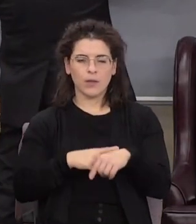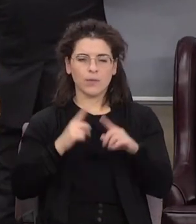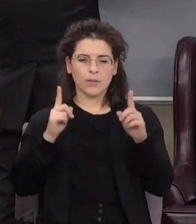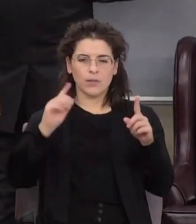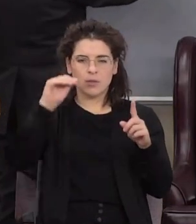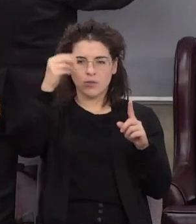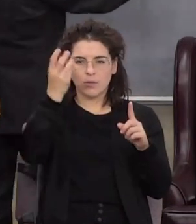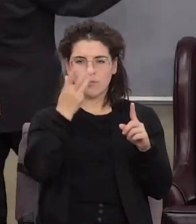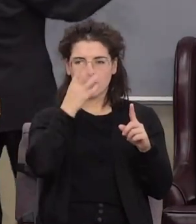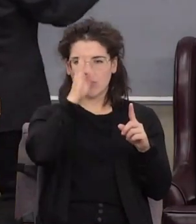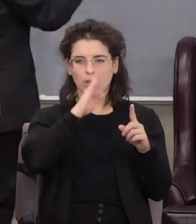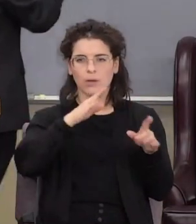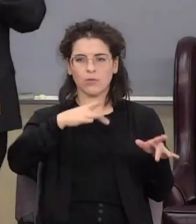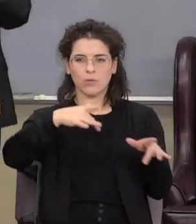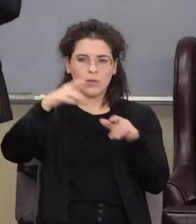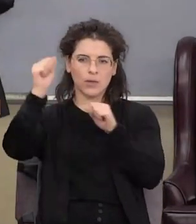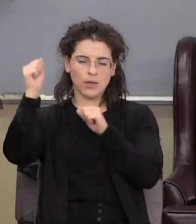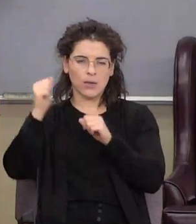grace